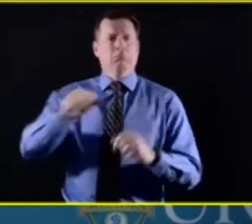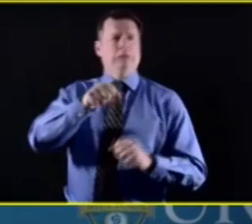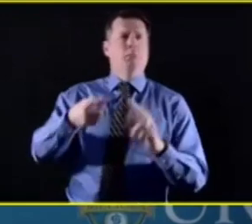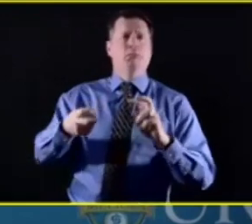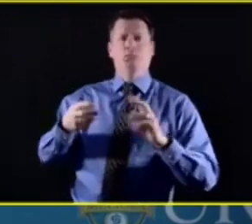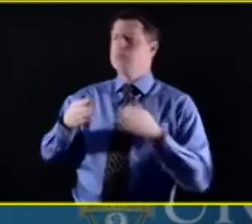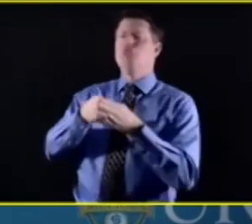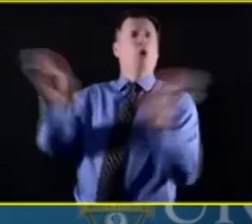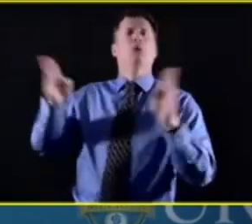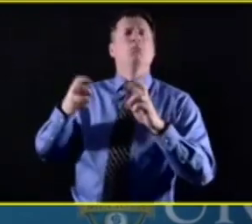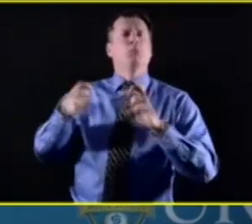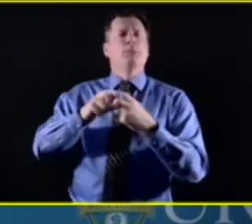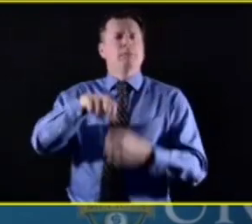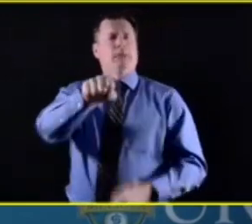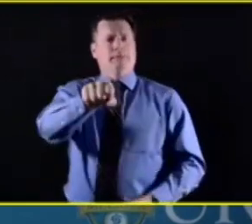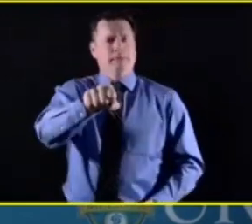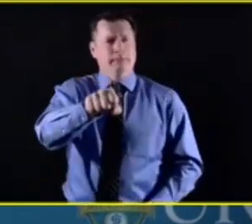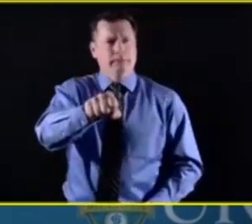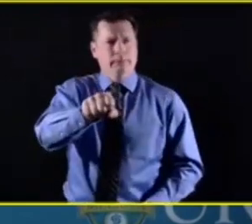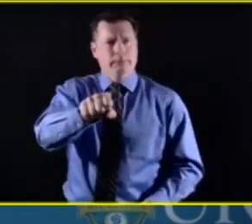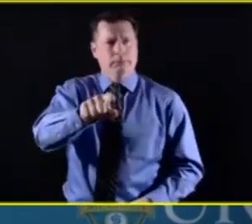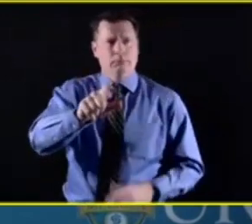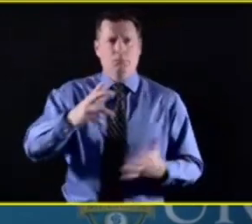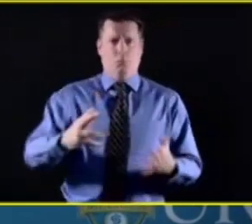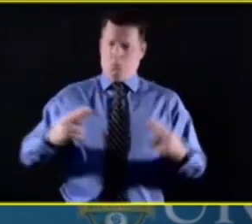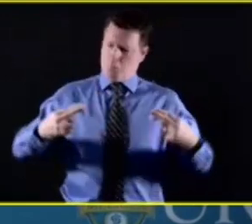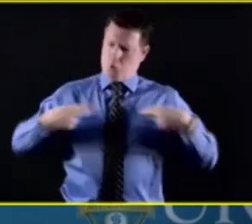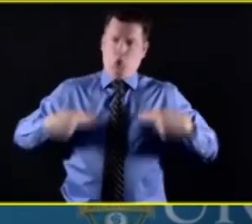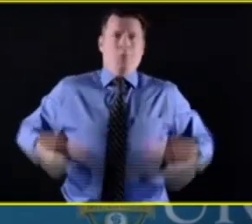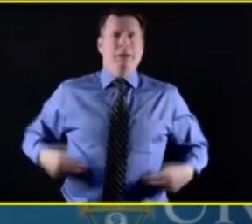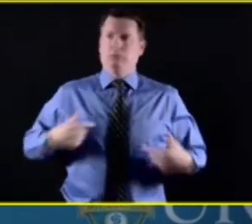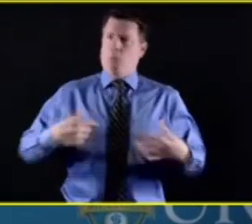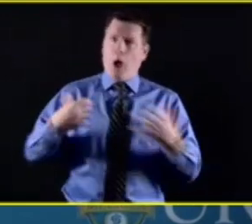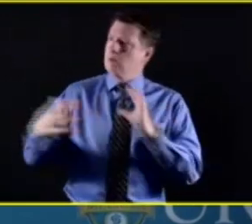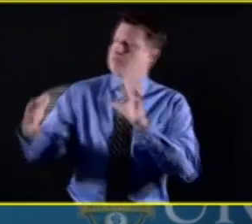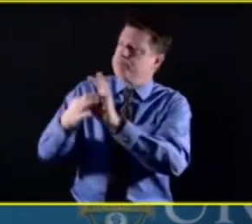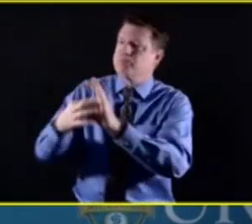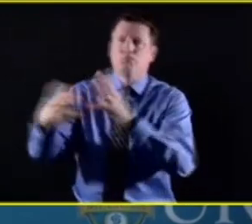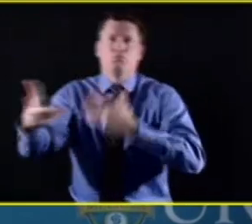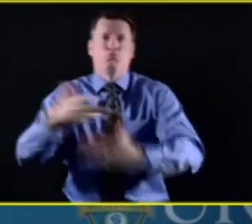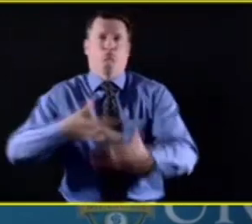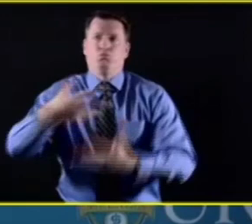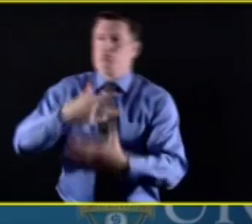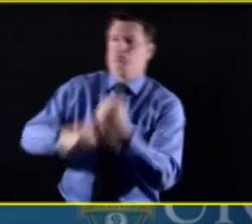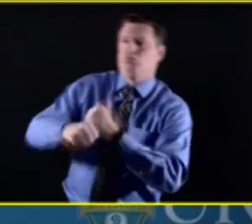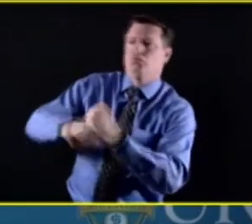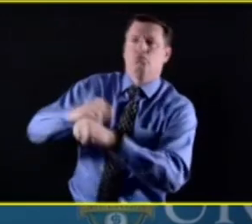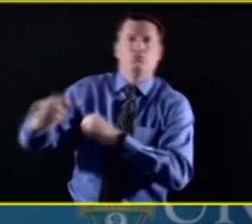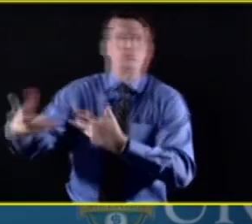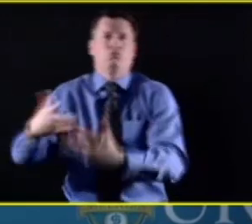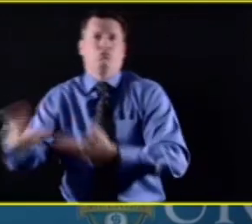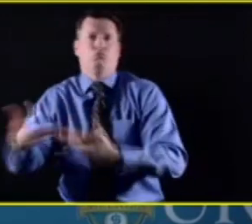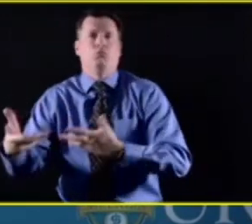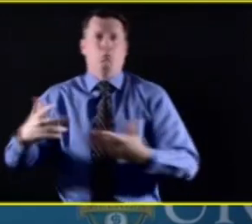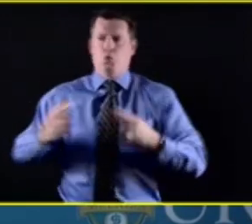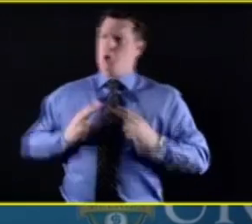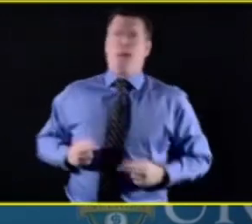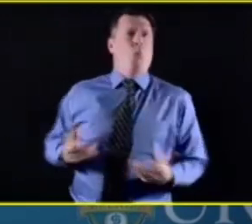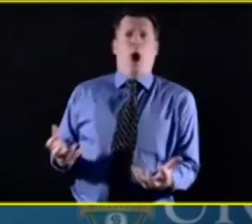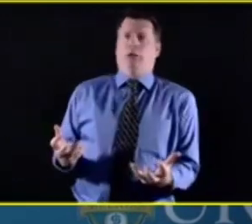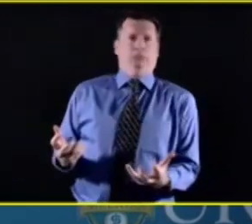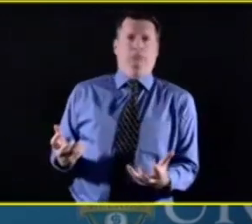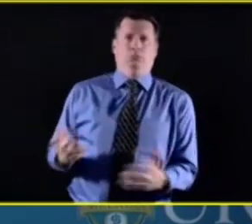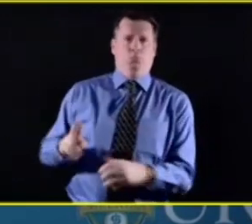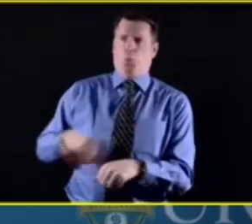there's certainly variation in the degree to which that, uh, is important. Um, but it